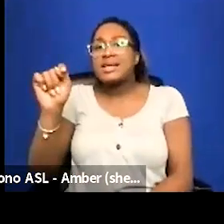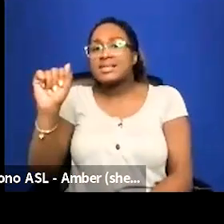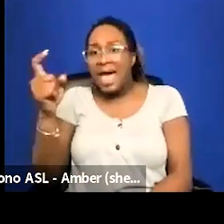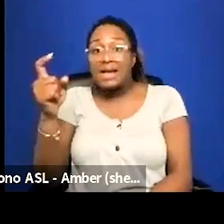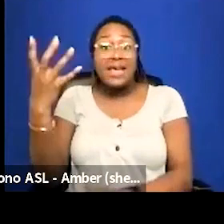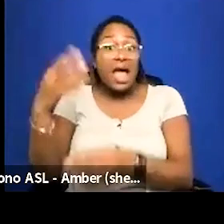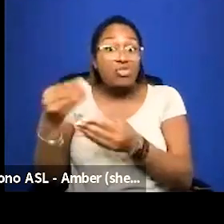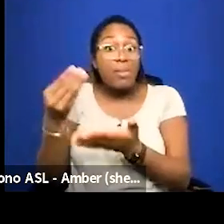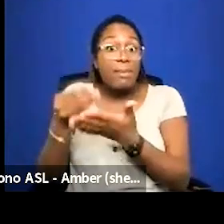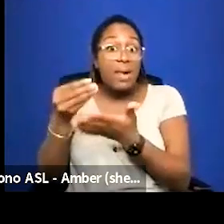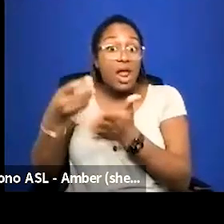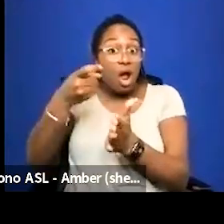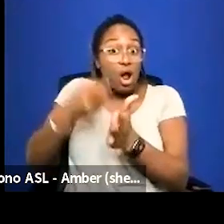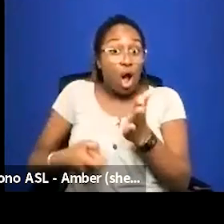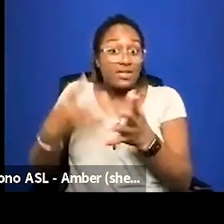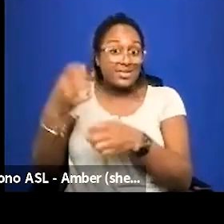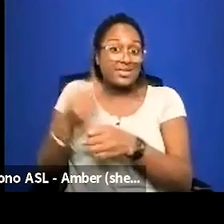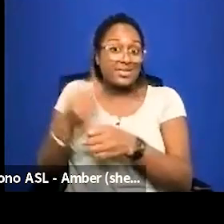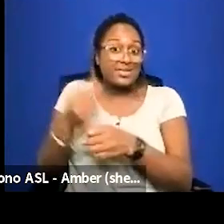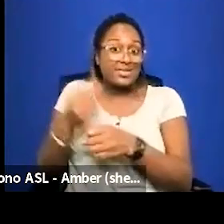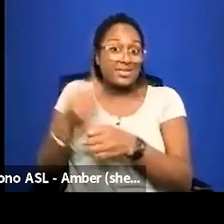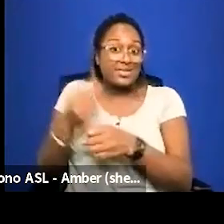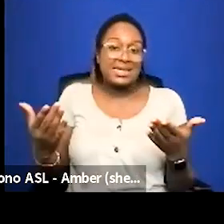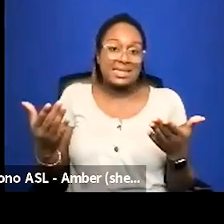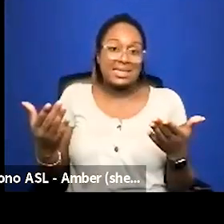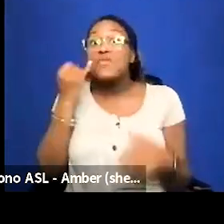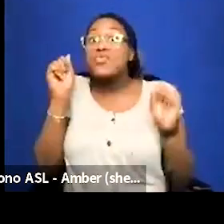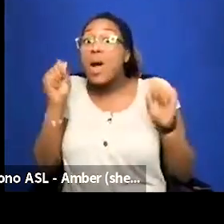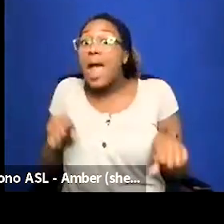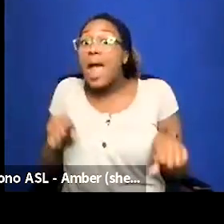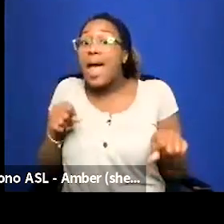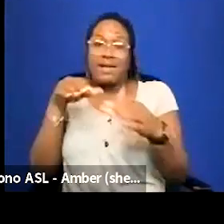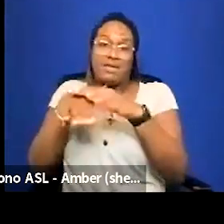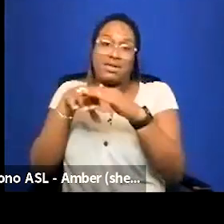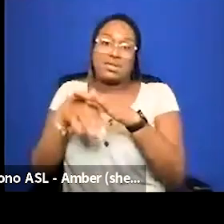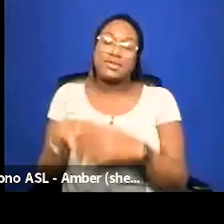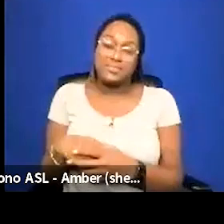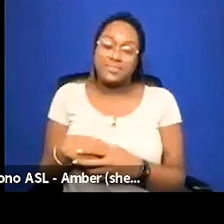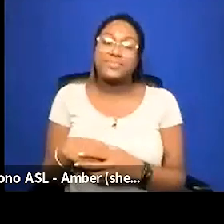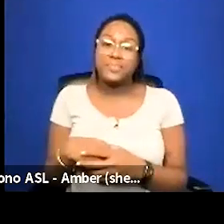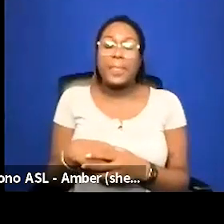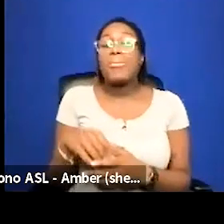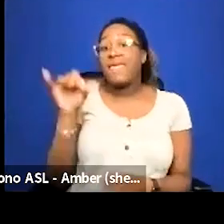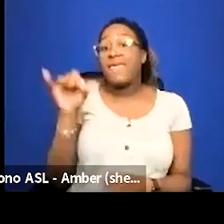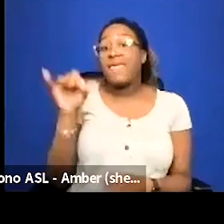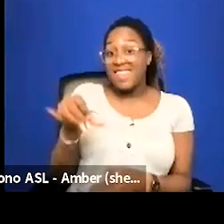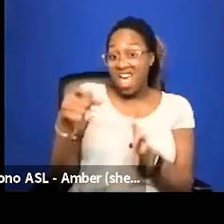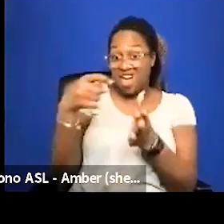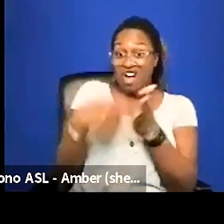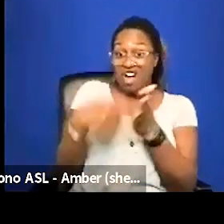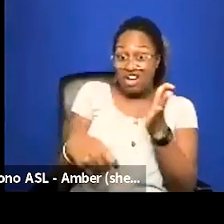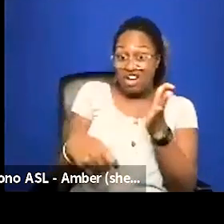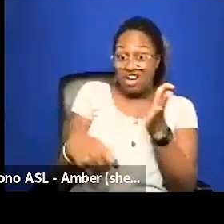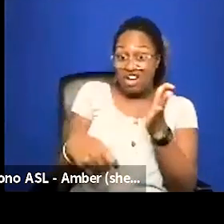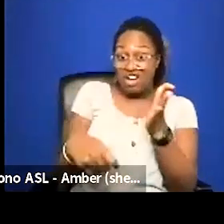you to get the things even if you can get them um that certainly that that cost increases